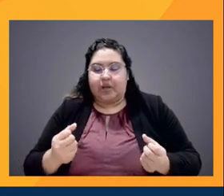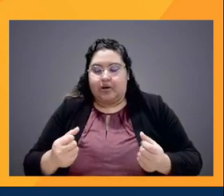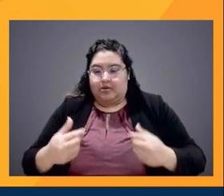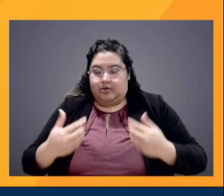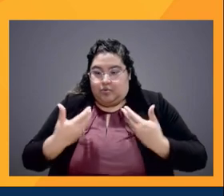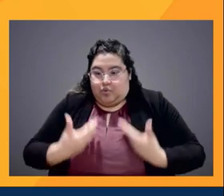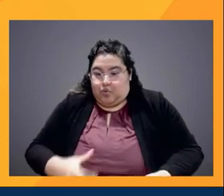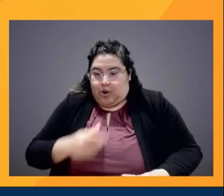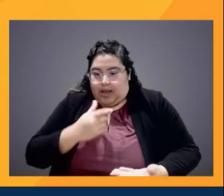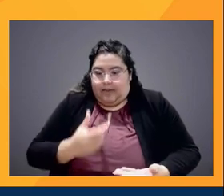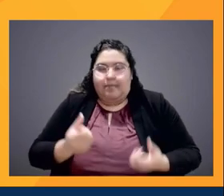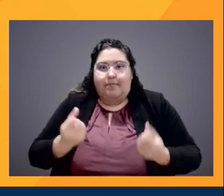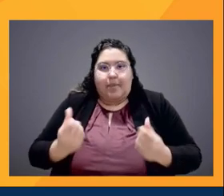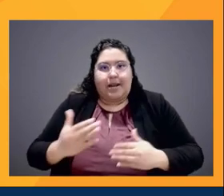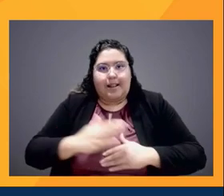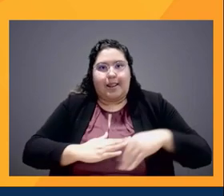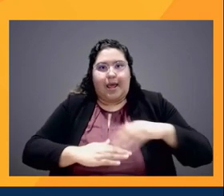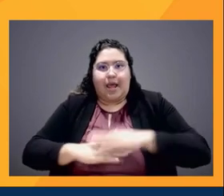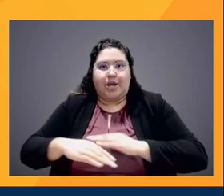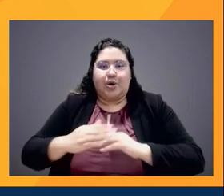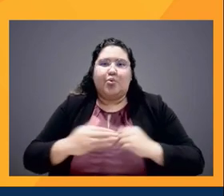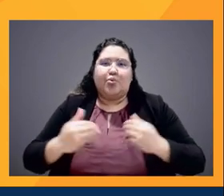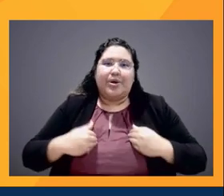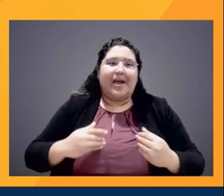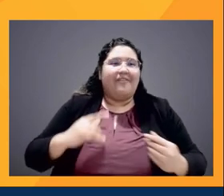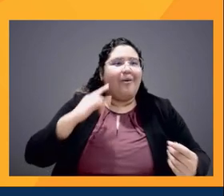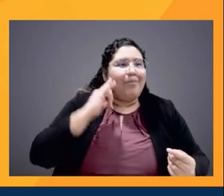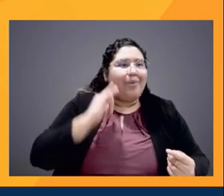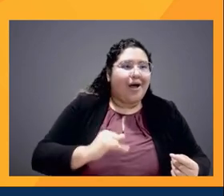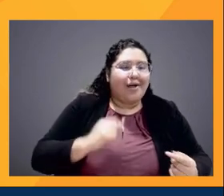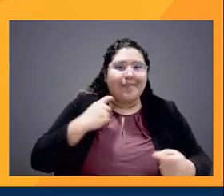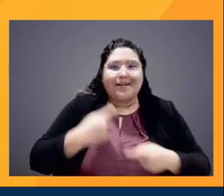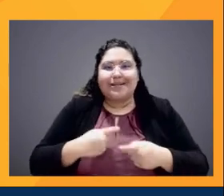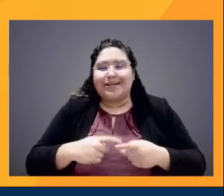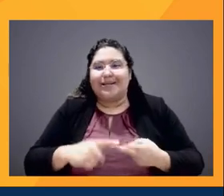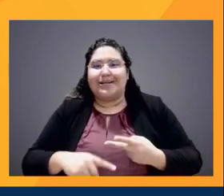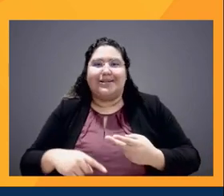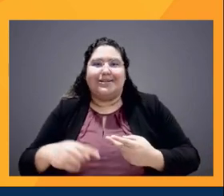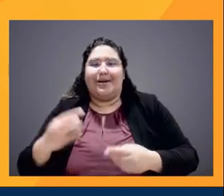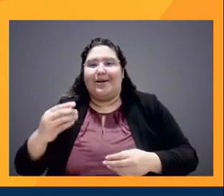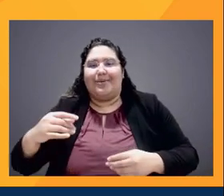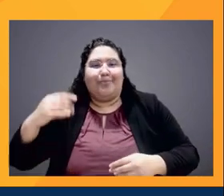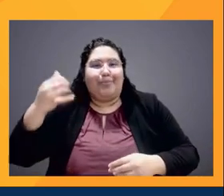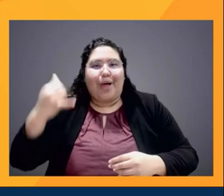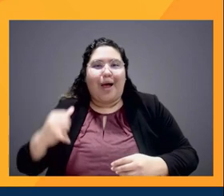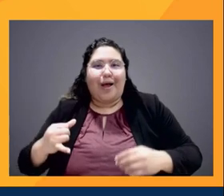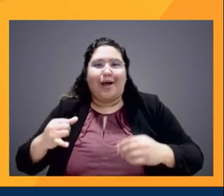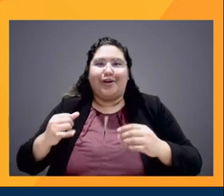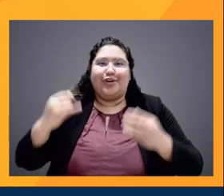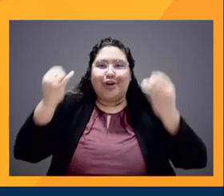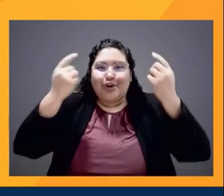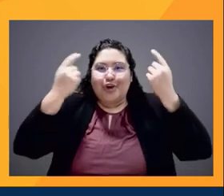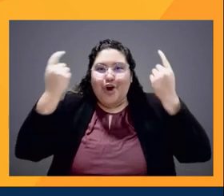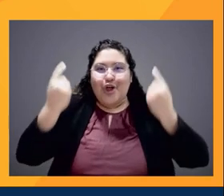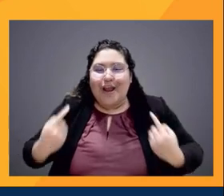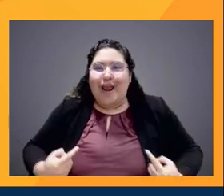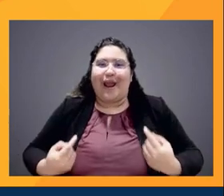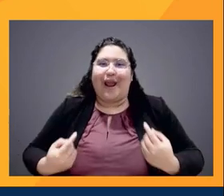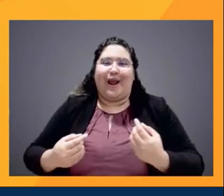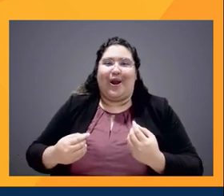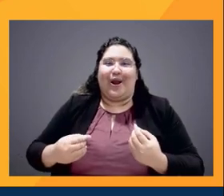Latina, you know, we have the blonde, we have the tall, we have the curly hair, we have like, you know, the curves that we have,